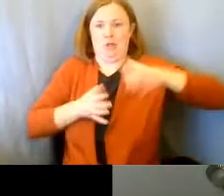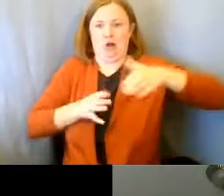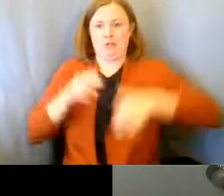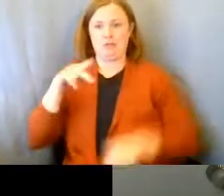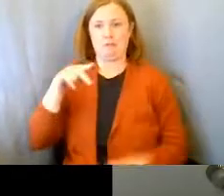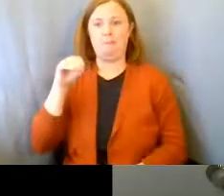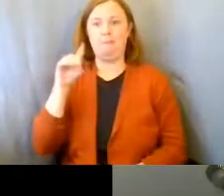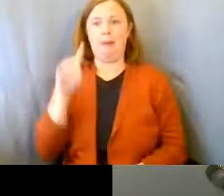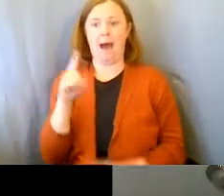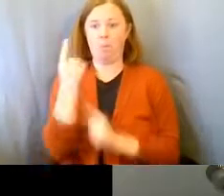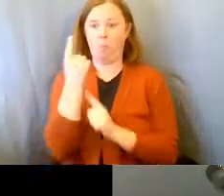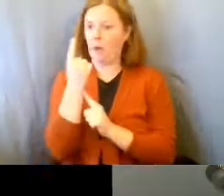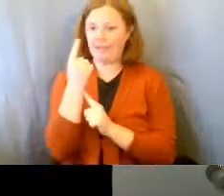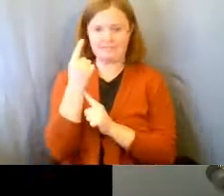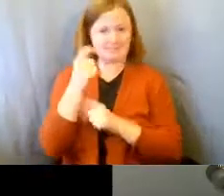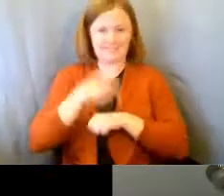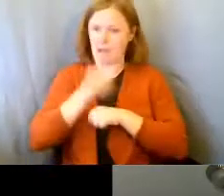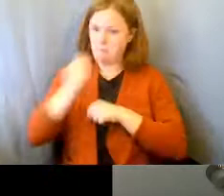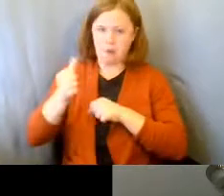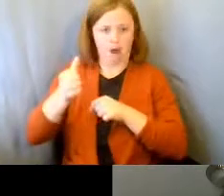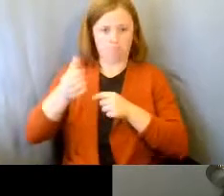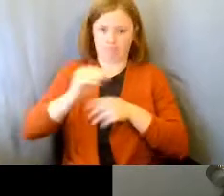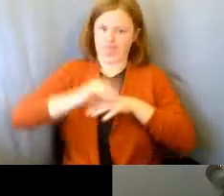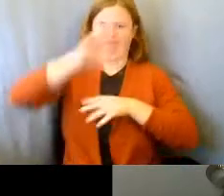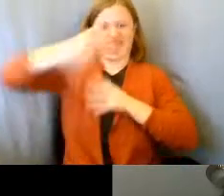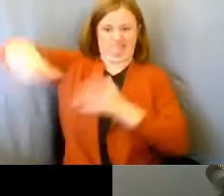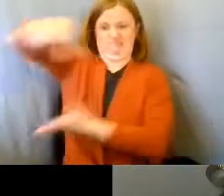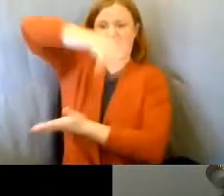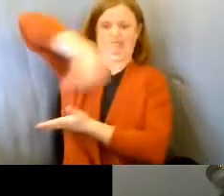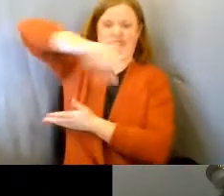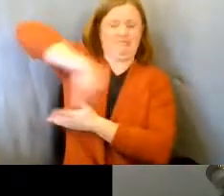time. So, yeah, it has.